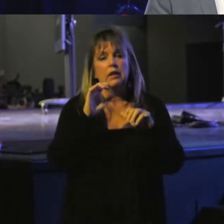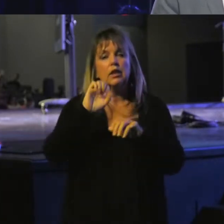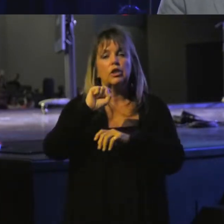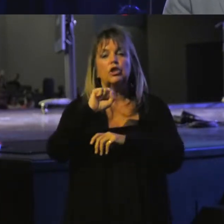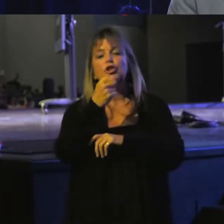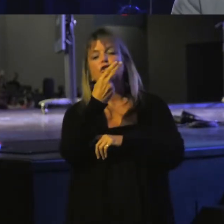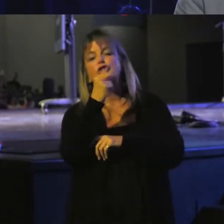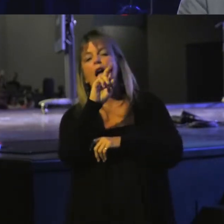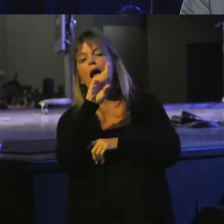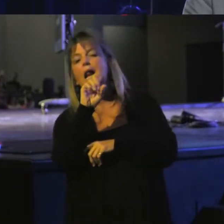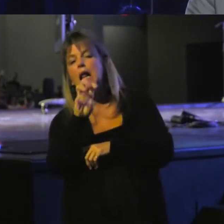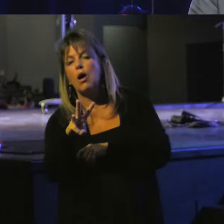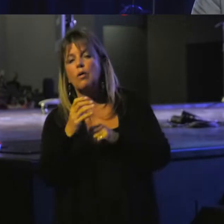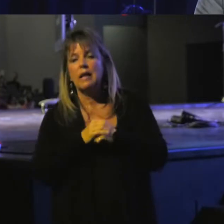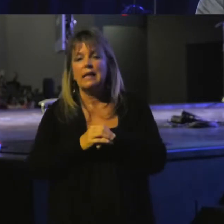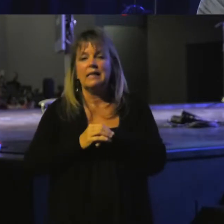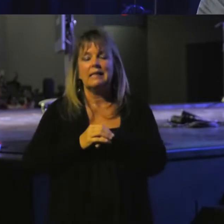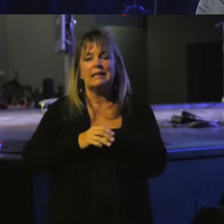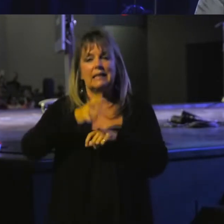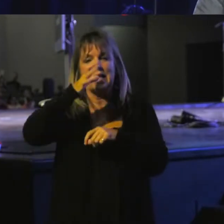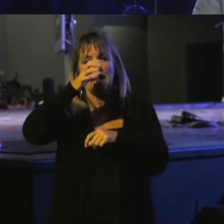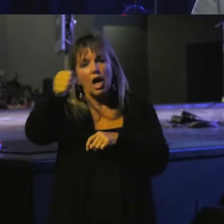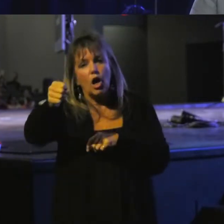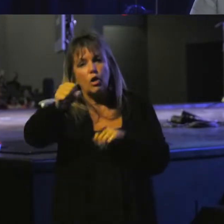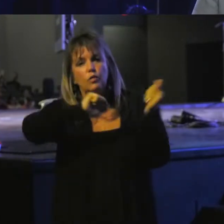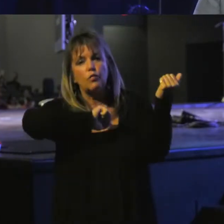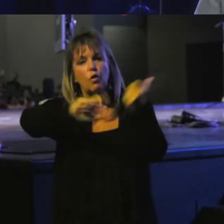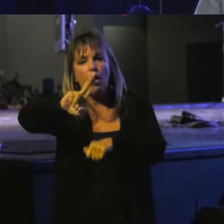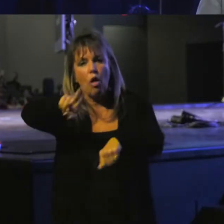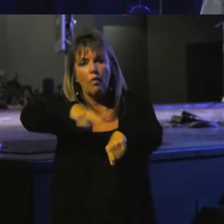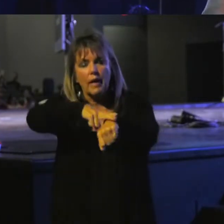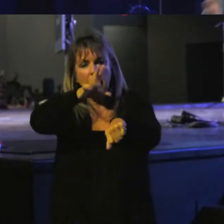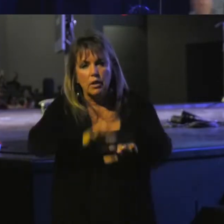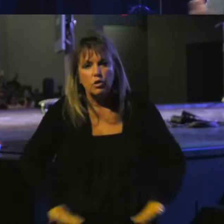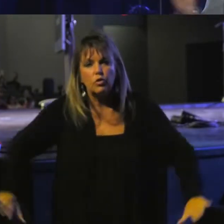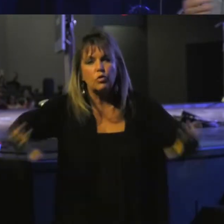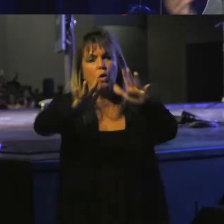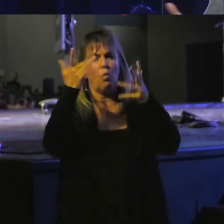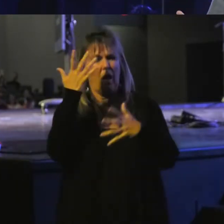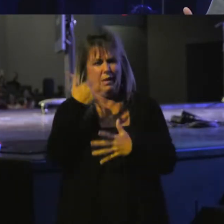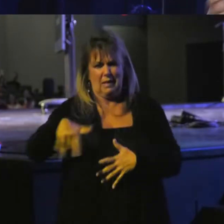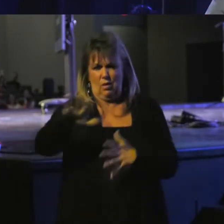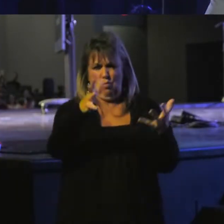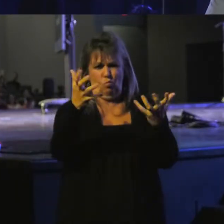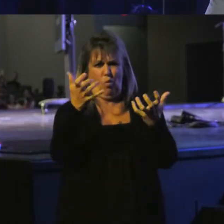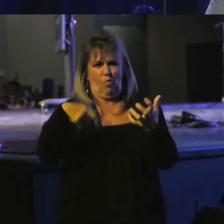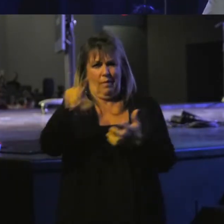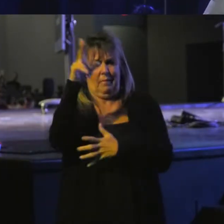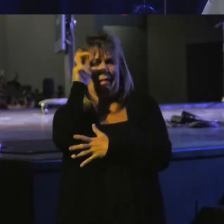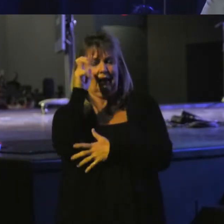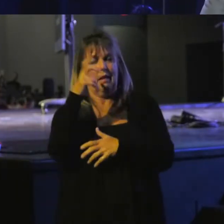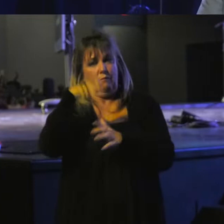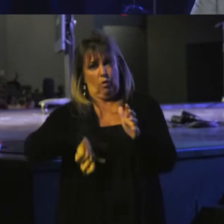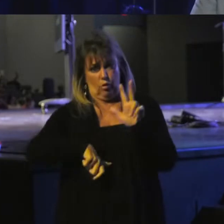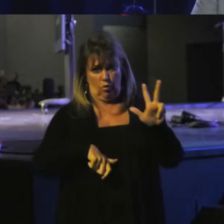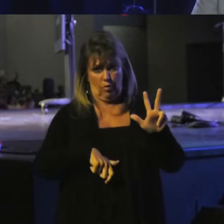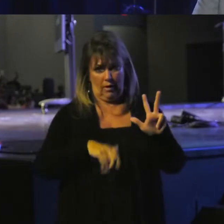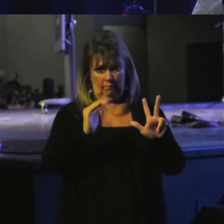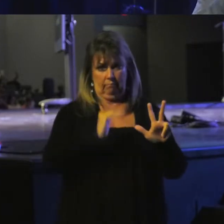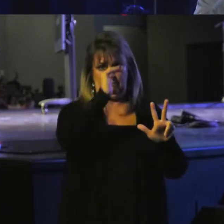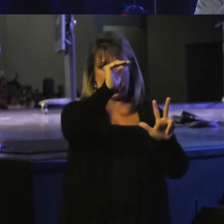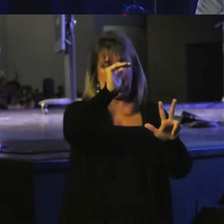make this city a curse for all the nations. Why does he want them to listen? Well, look at verse 3. Go up again.